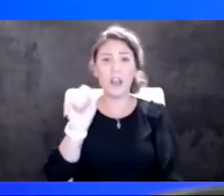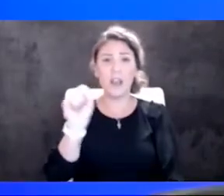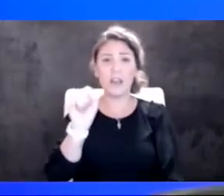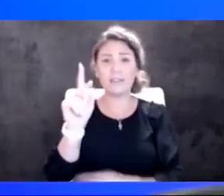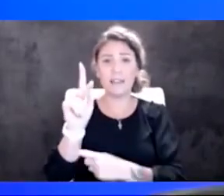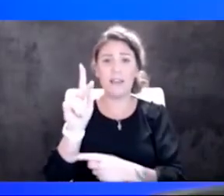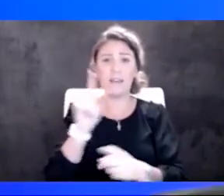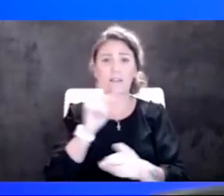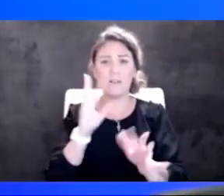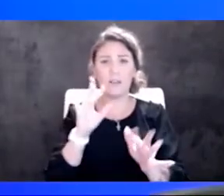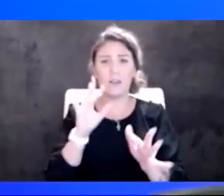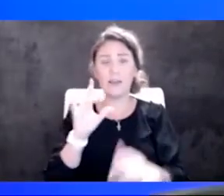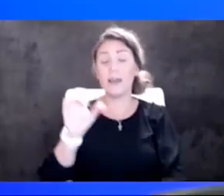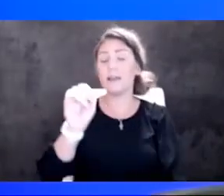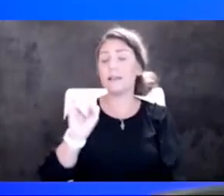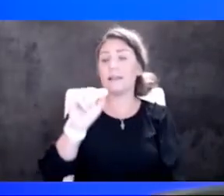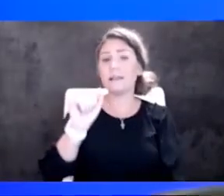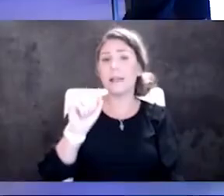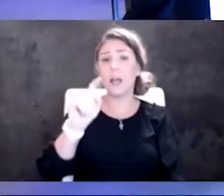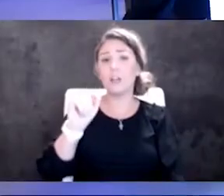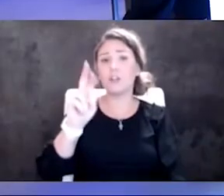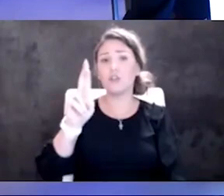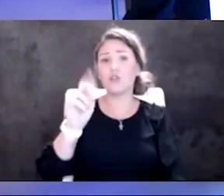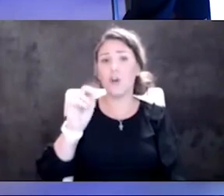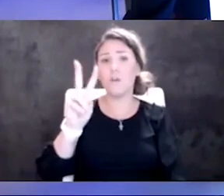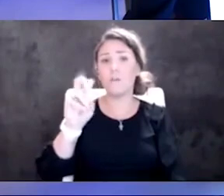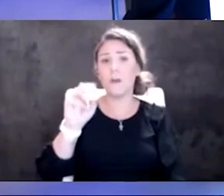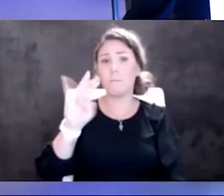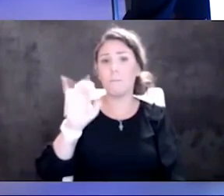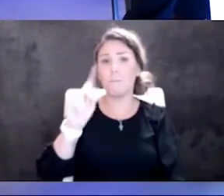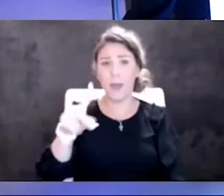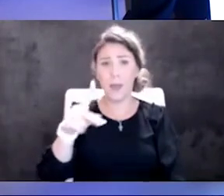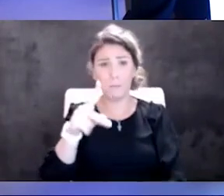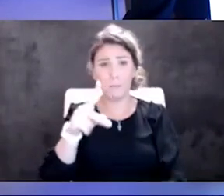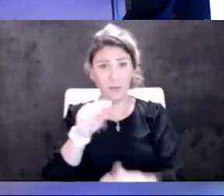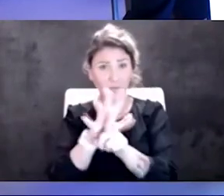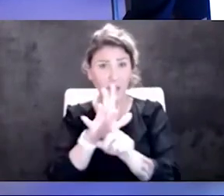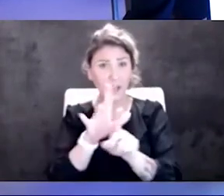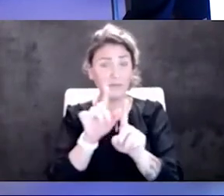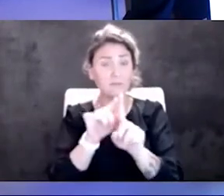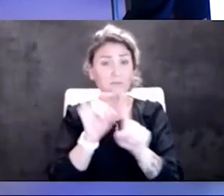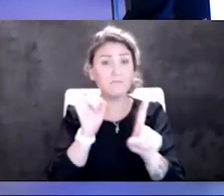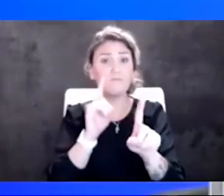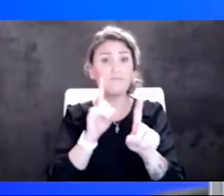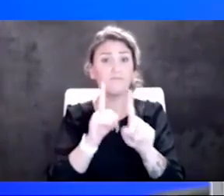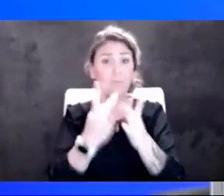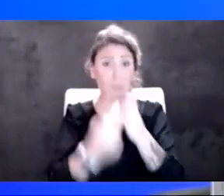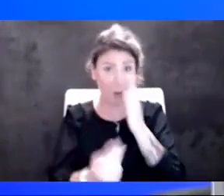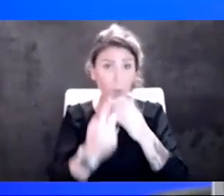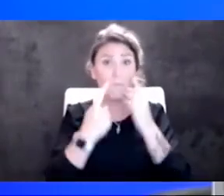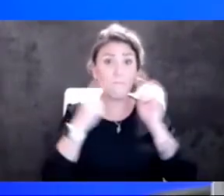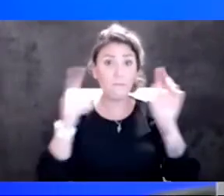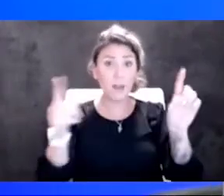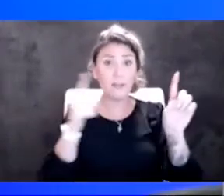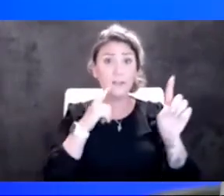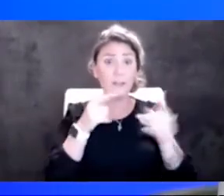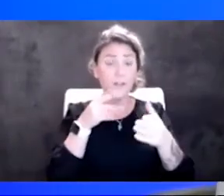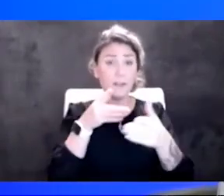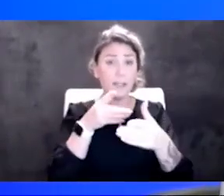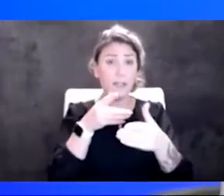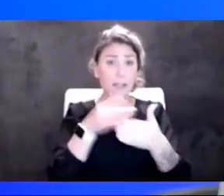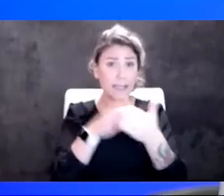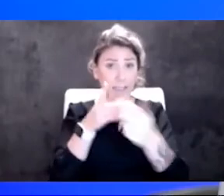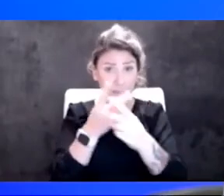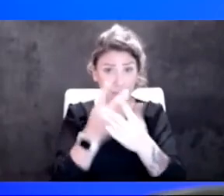Citrovimab. Is that effective against both Delta and Omicron you think? Yeah. We expect it to be effective against both. Um, but you know, we have,